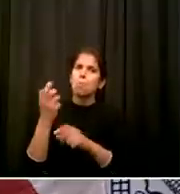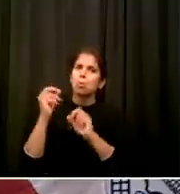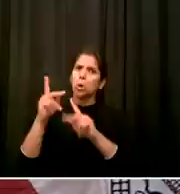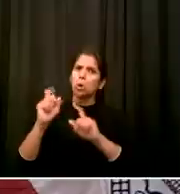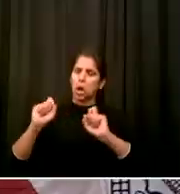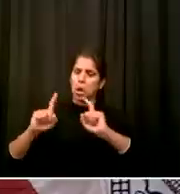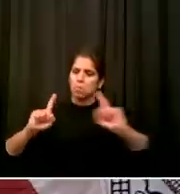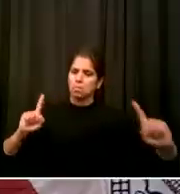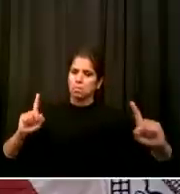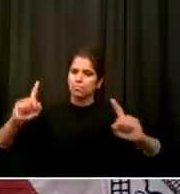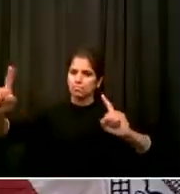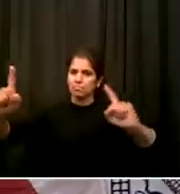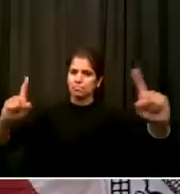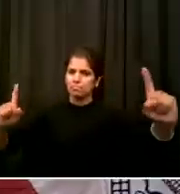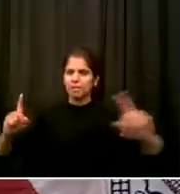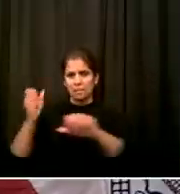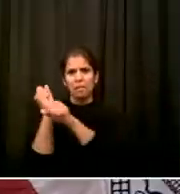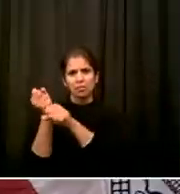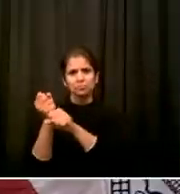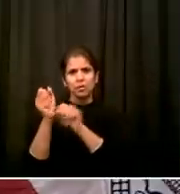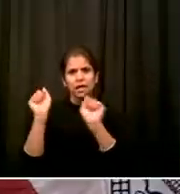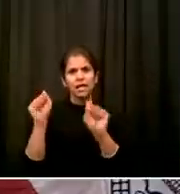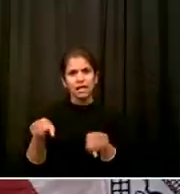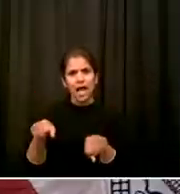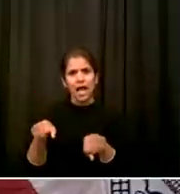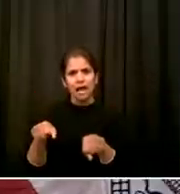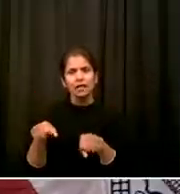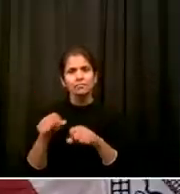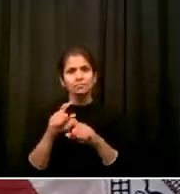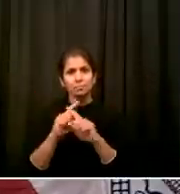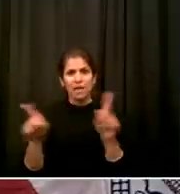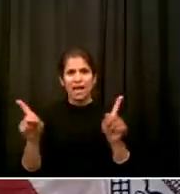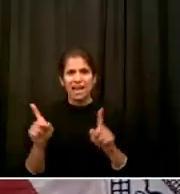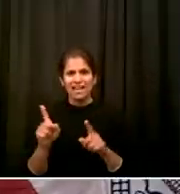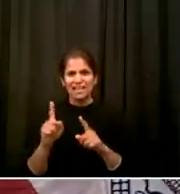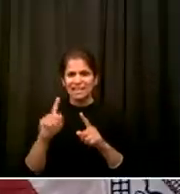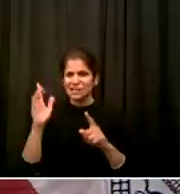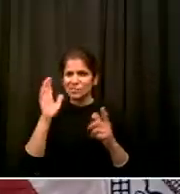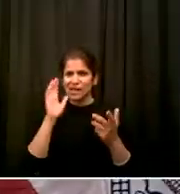I can also tell you all the ways it would break down really, really quickly Especially with kids